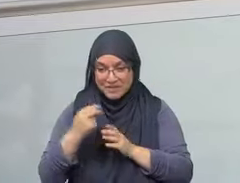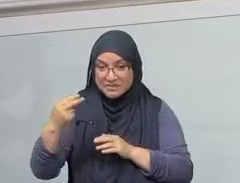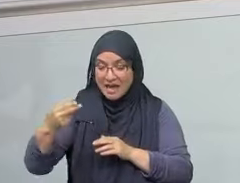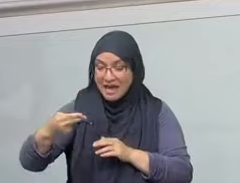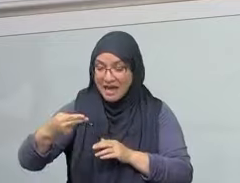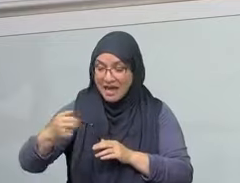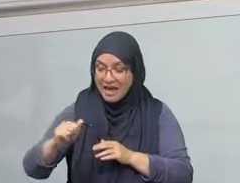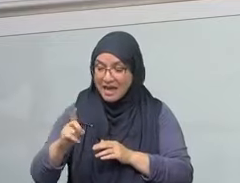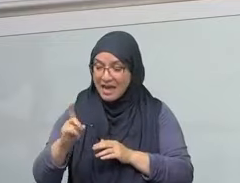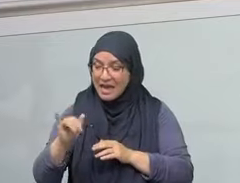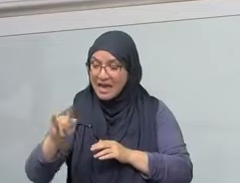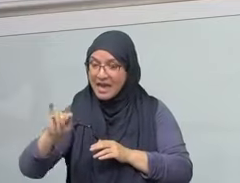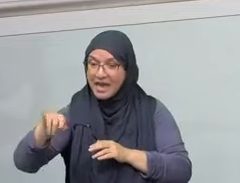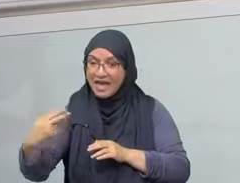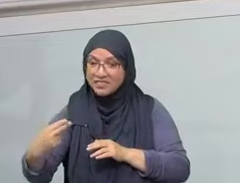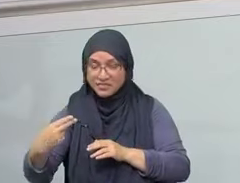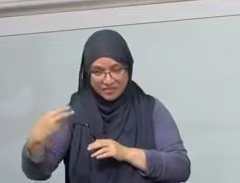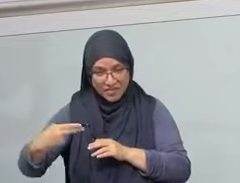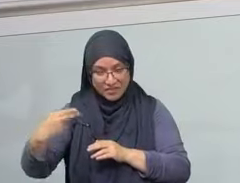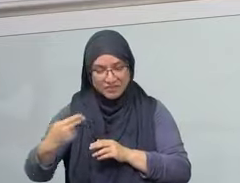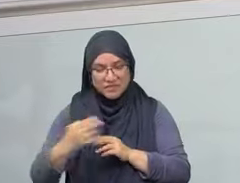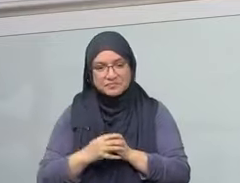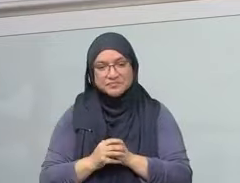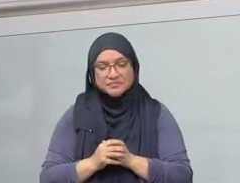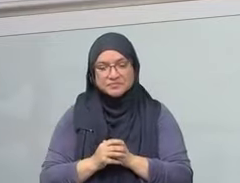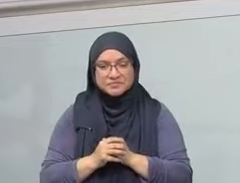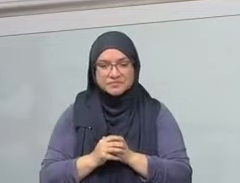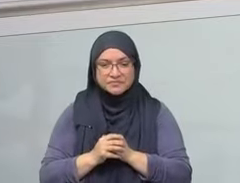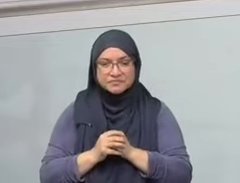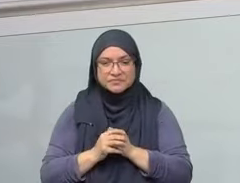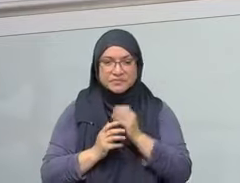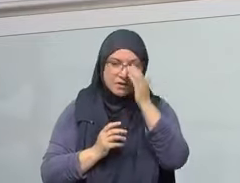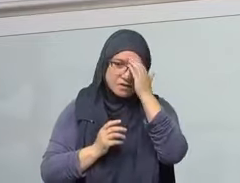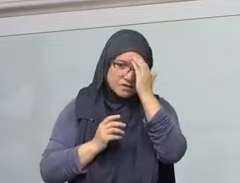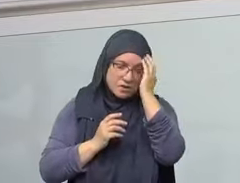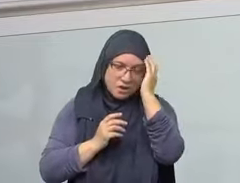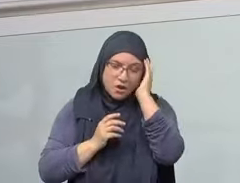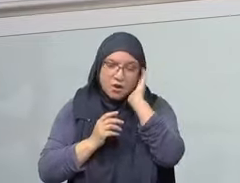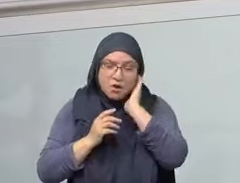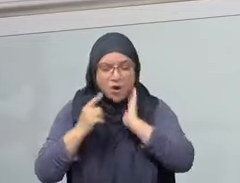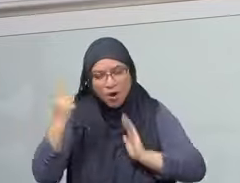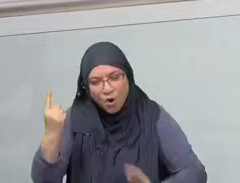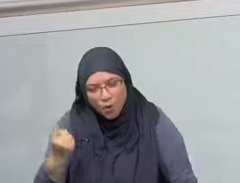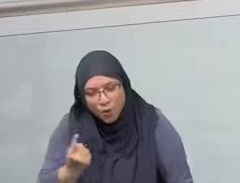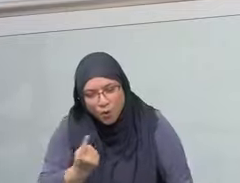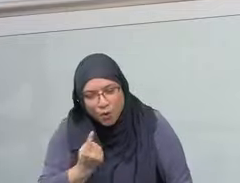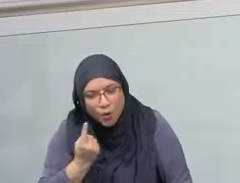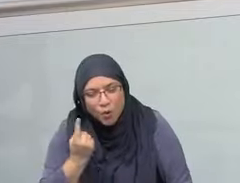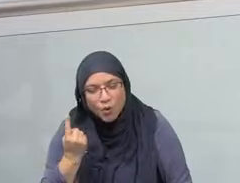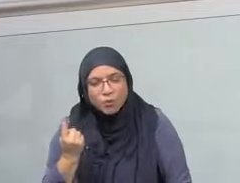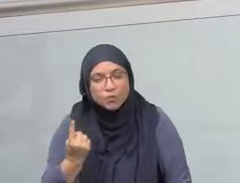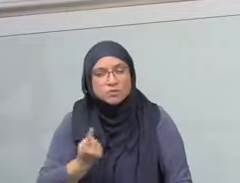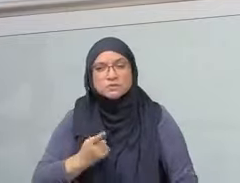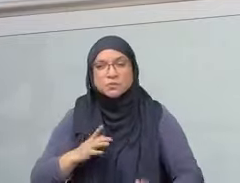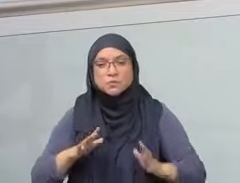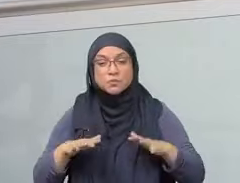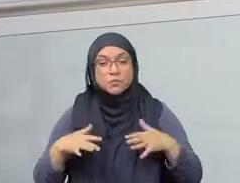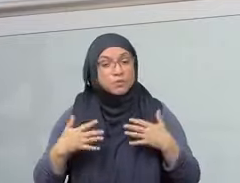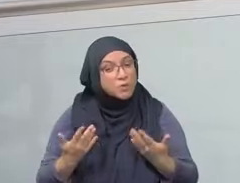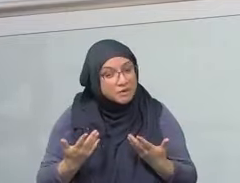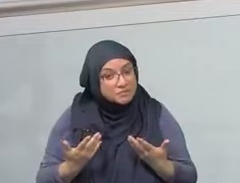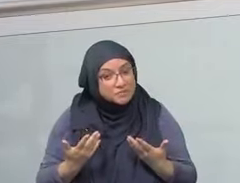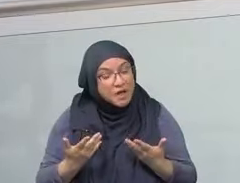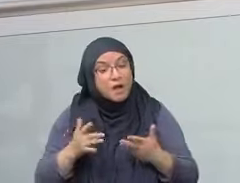There will always remain a group in my ummah. Zahirin ala alhaq. Always upon the truth. Li'aduwihim qahirin.